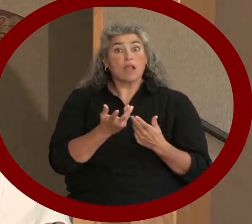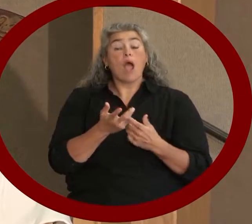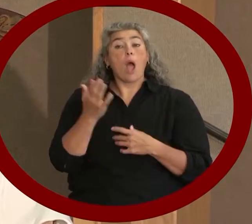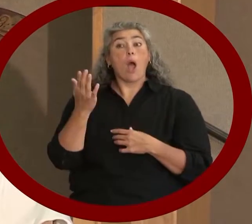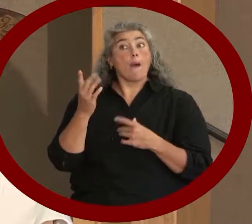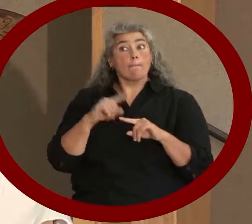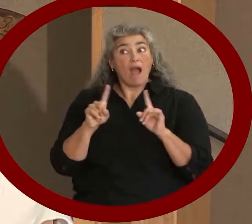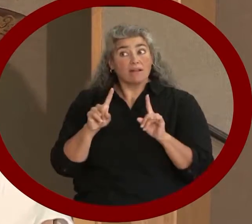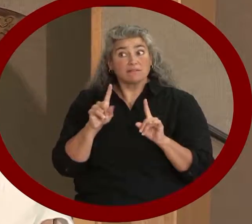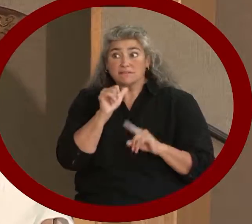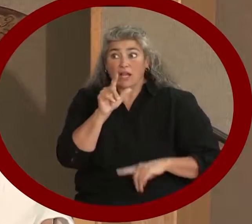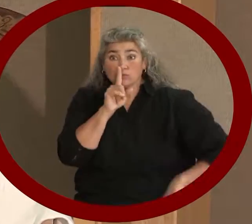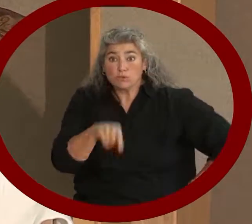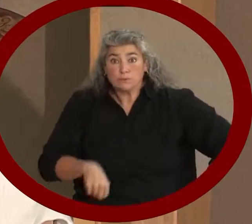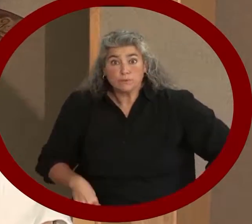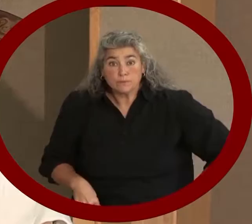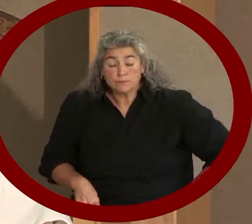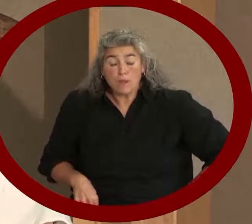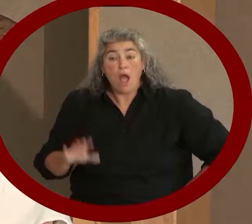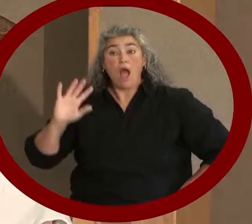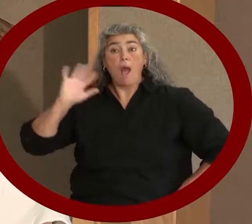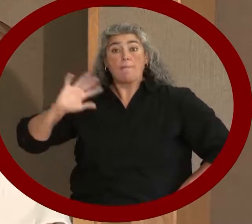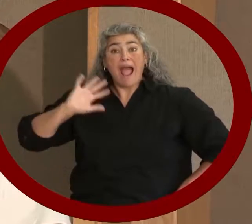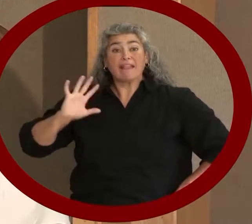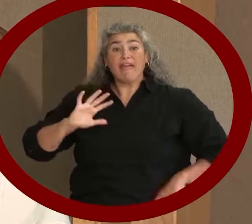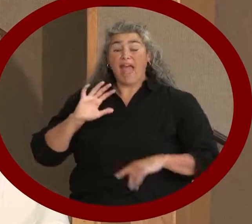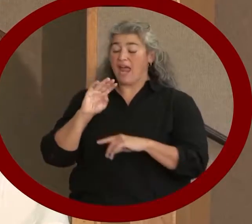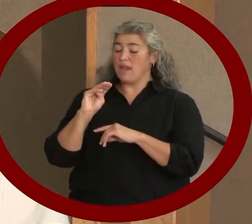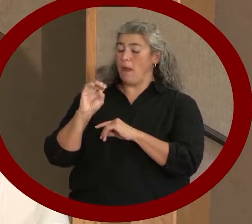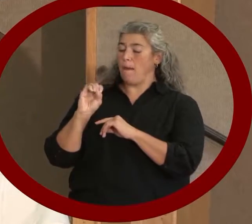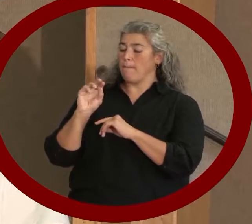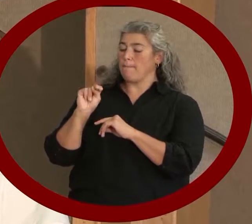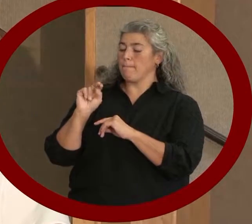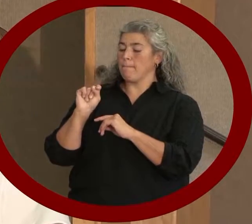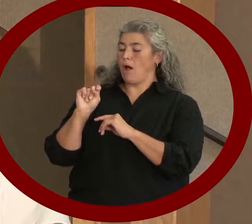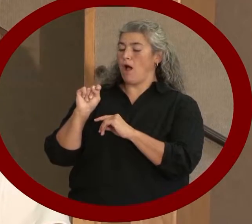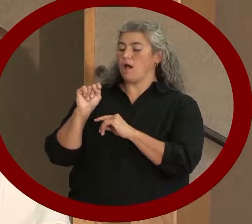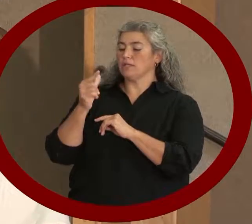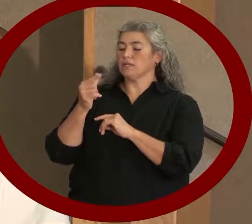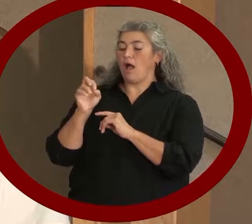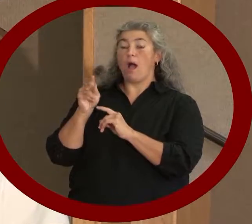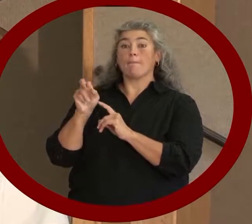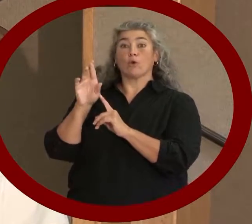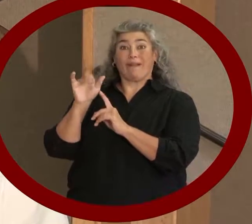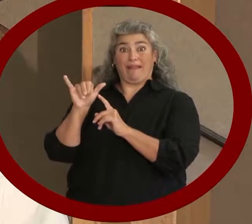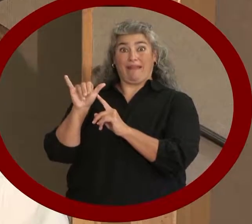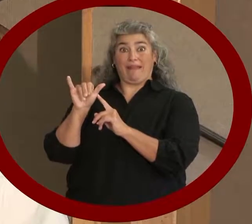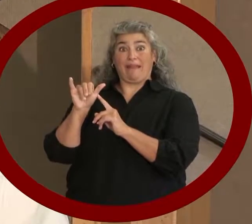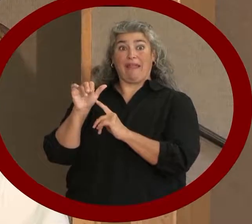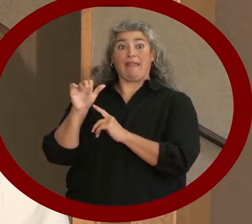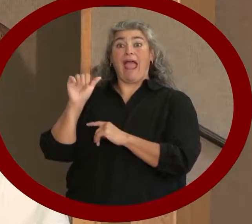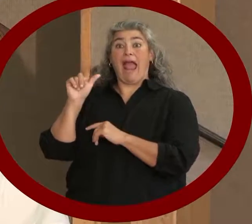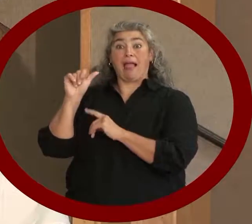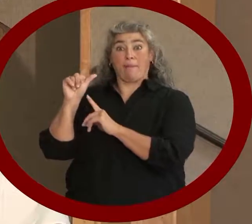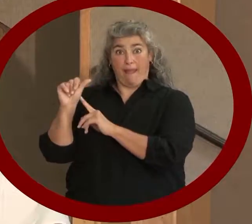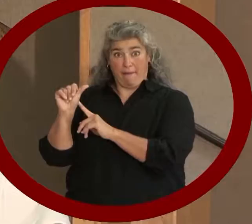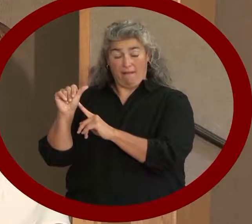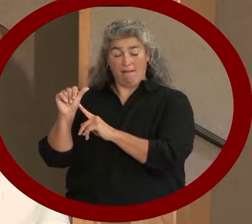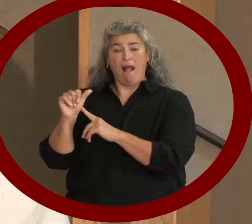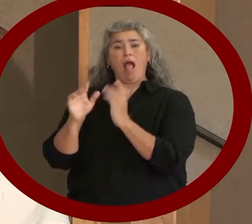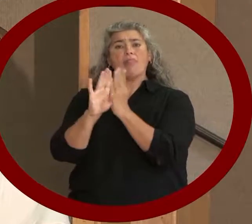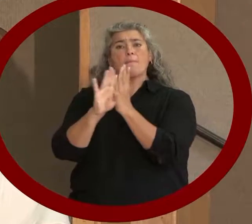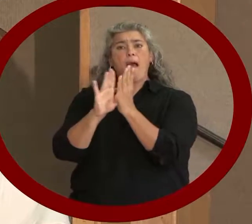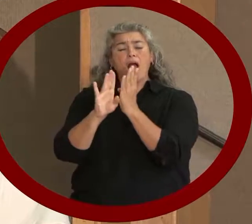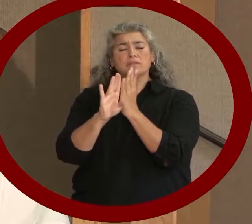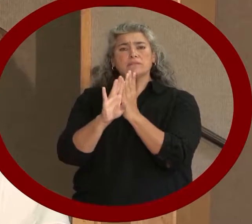bus had a moving line. And originally it started where 50%